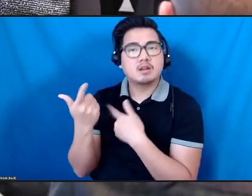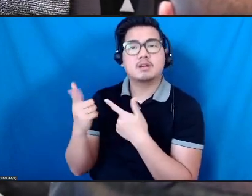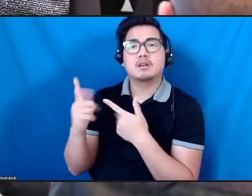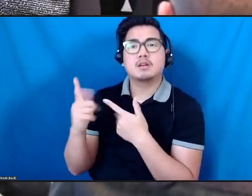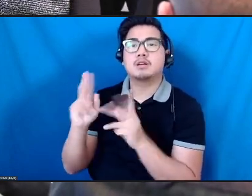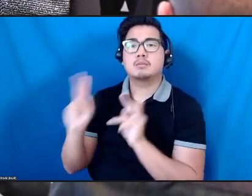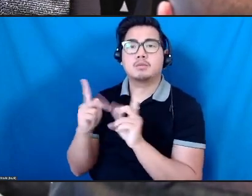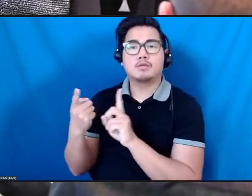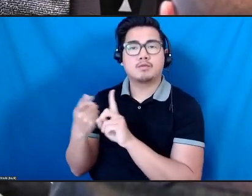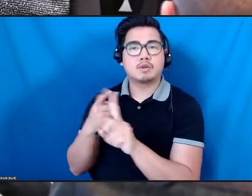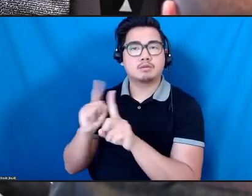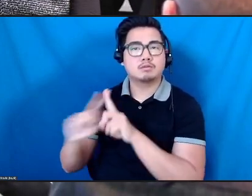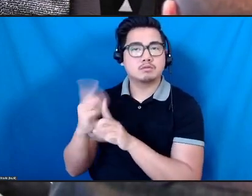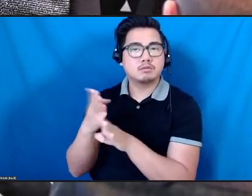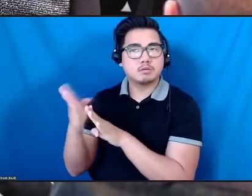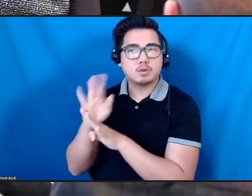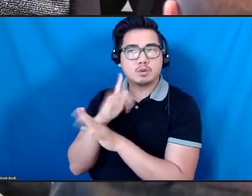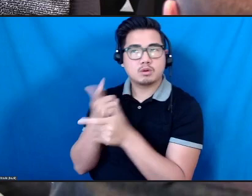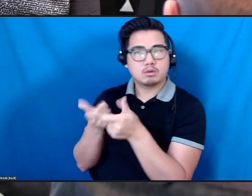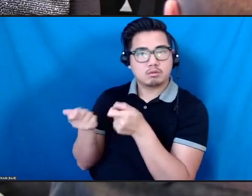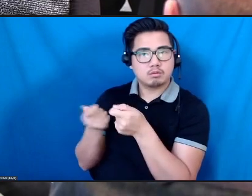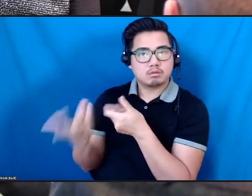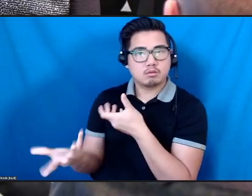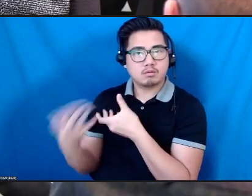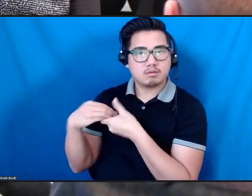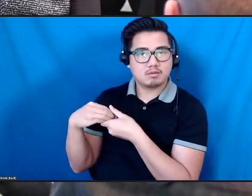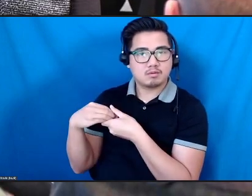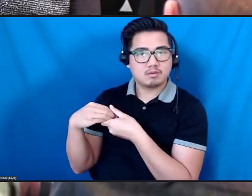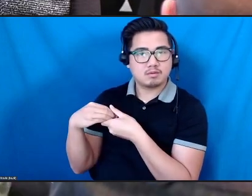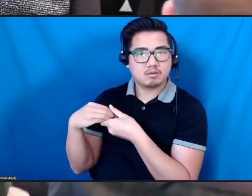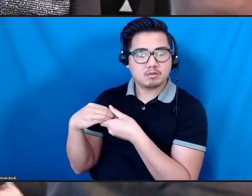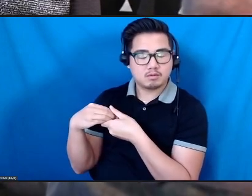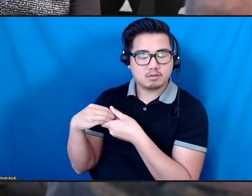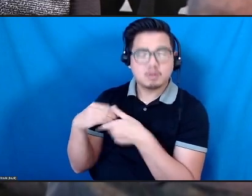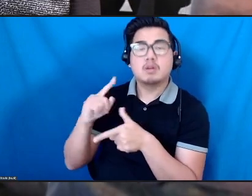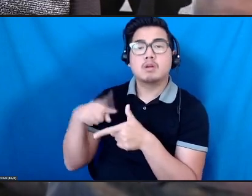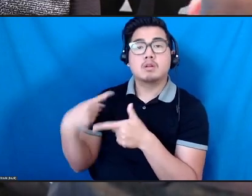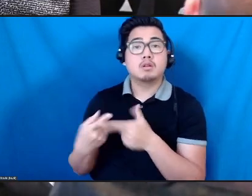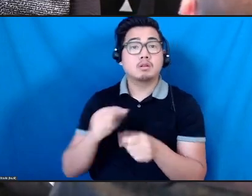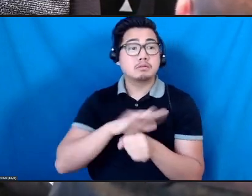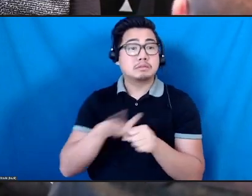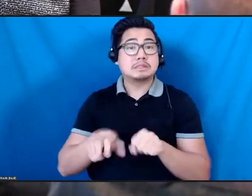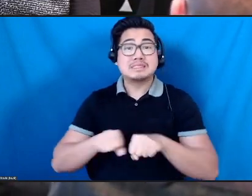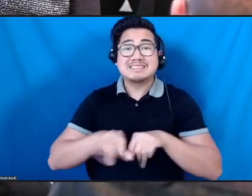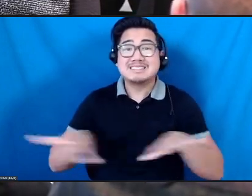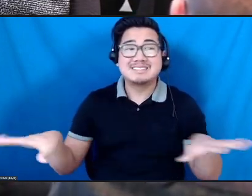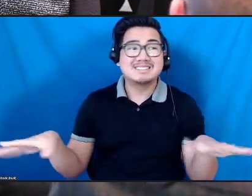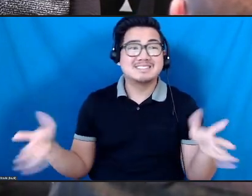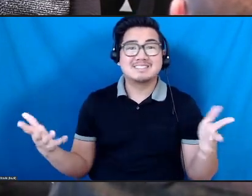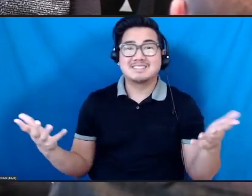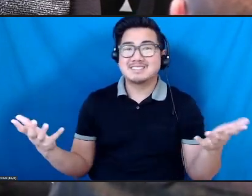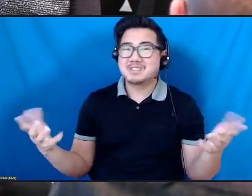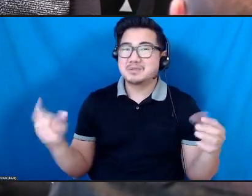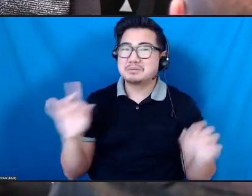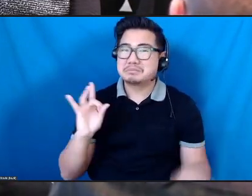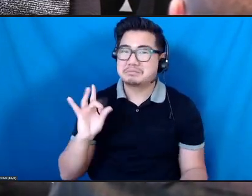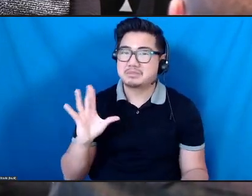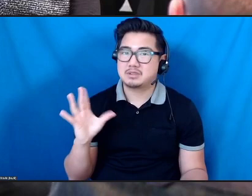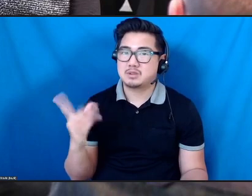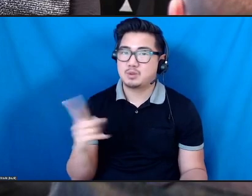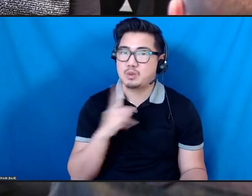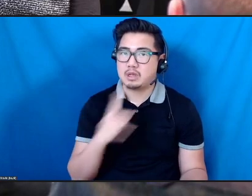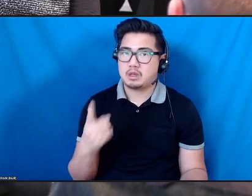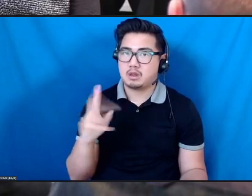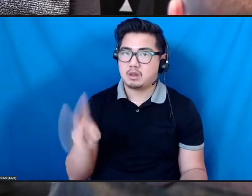ways, and I think the pandemic actually amplified this, our experience has been the reverse of that. That